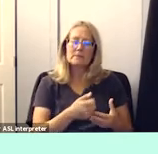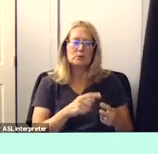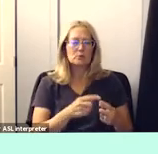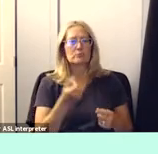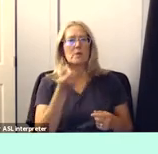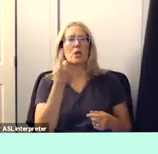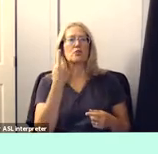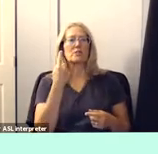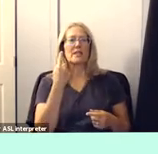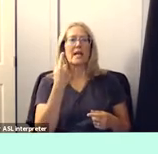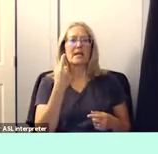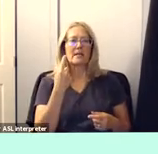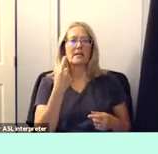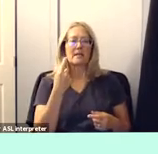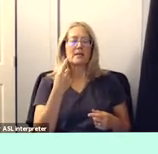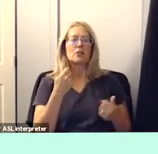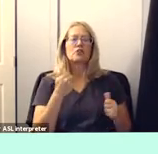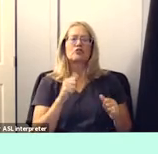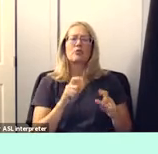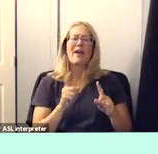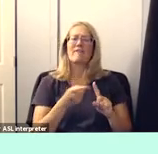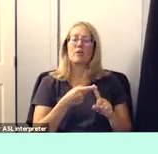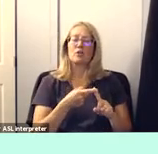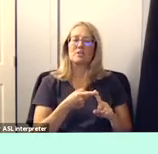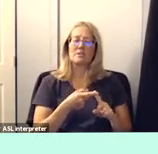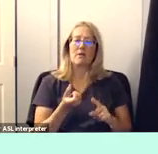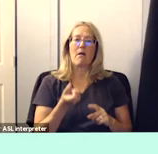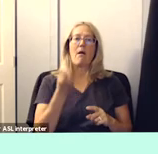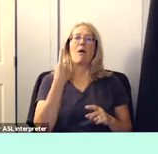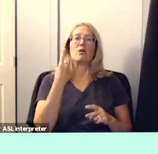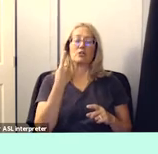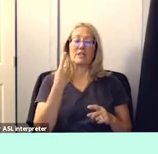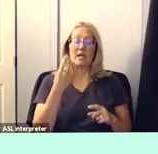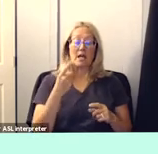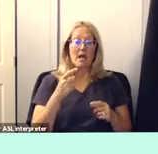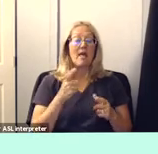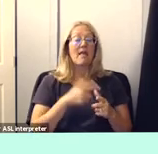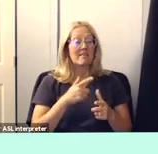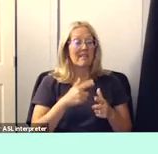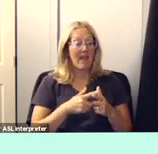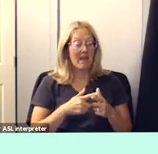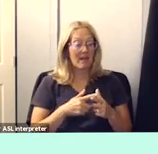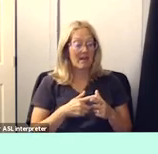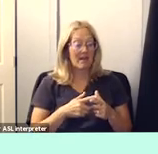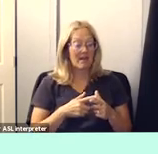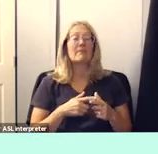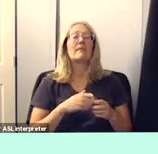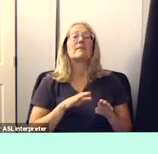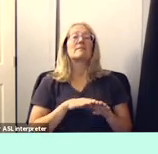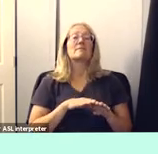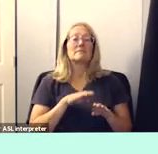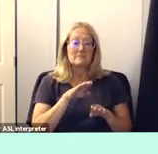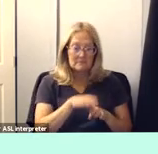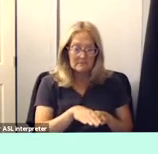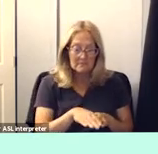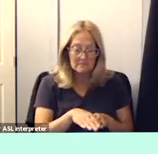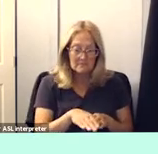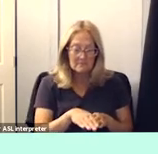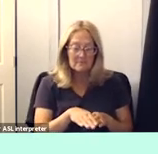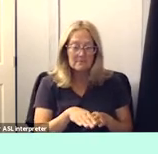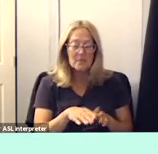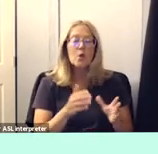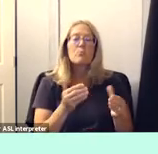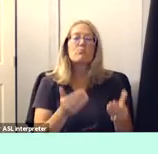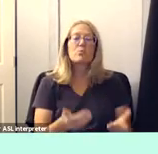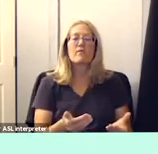we seek first to understand and with that once we understand we can we can move